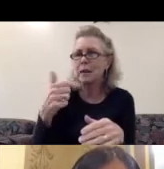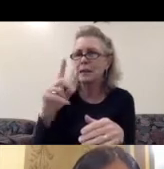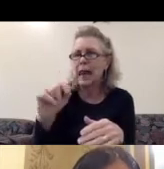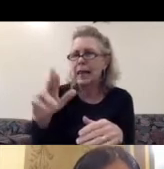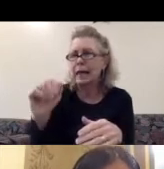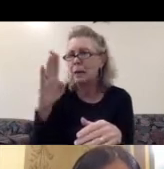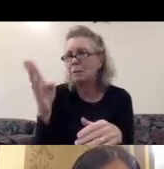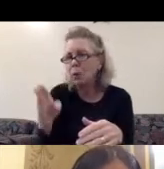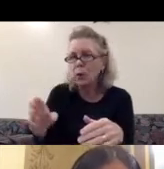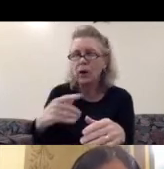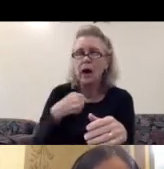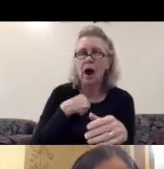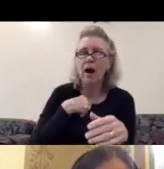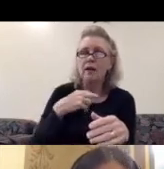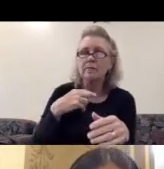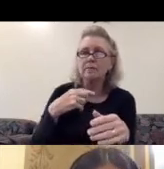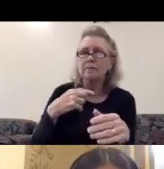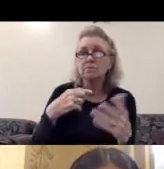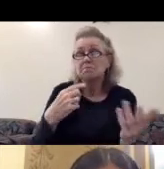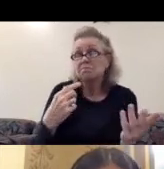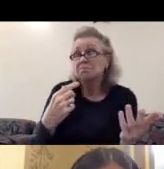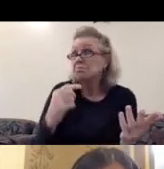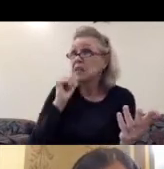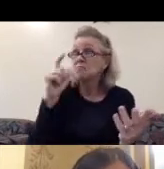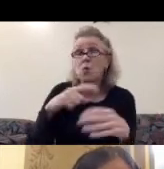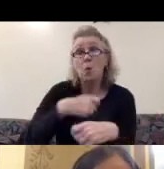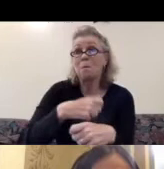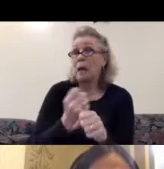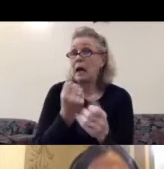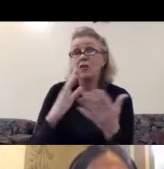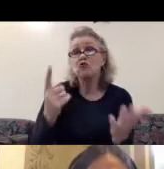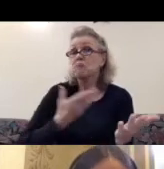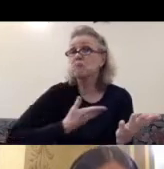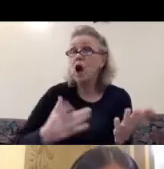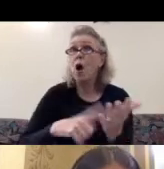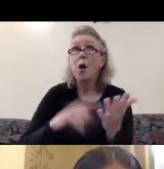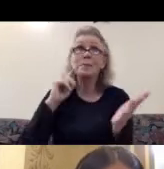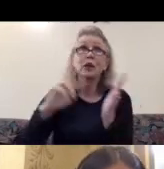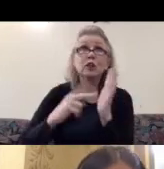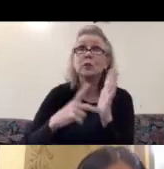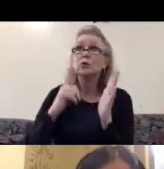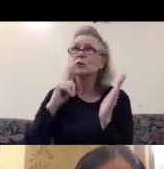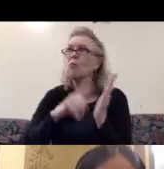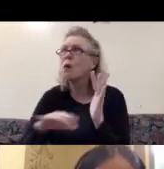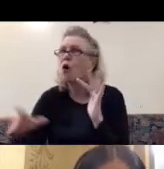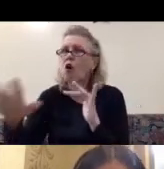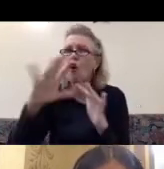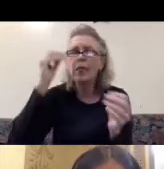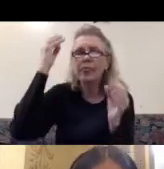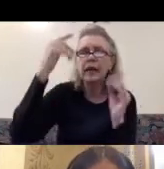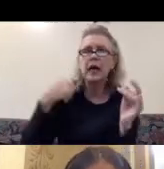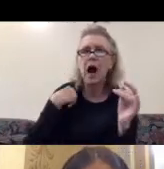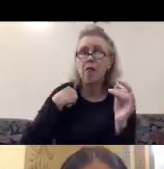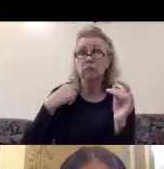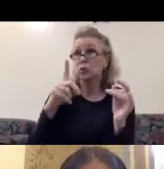The invited artists didn't supposed to make anything. The purpose was to explore and think. And I explore and think